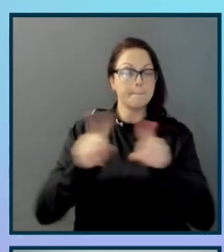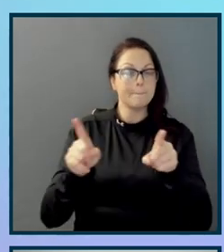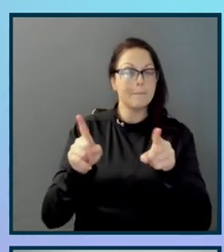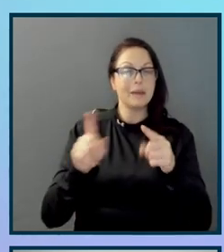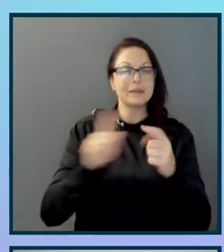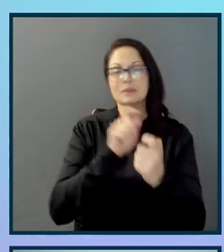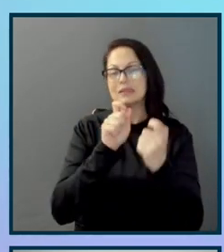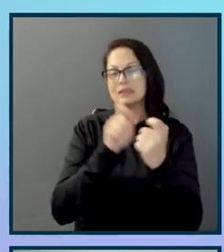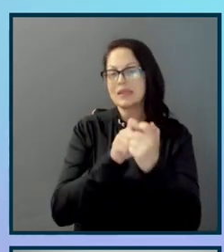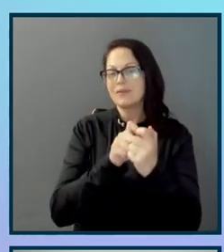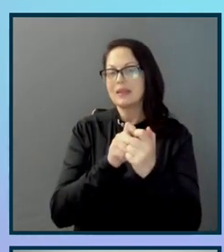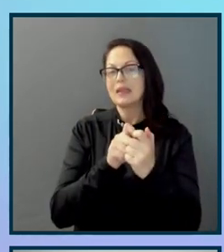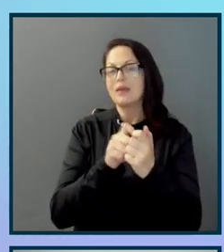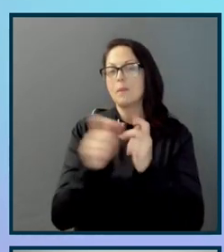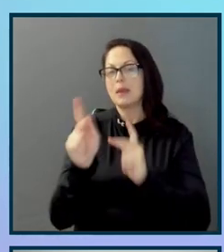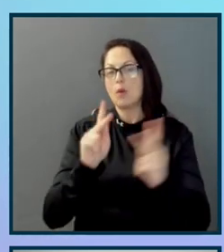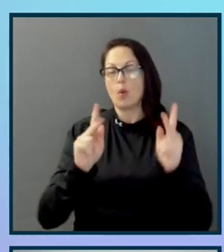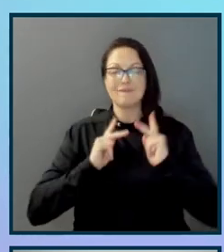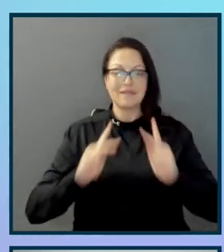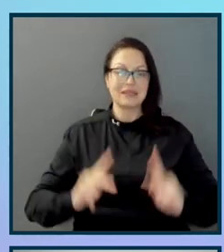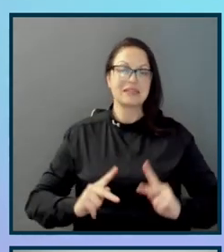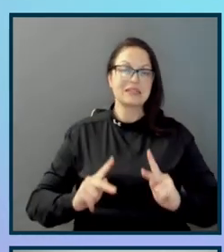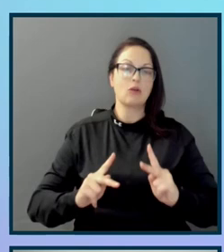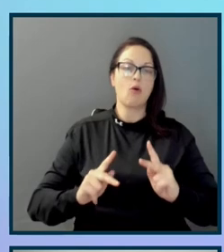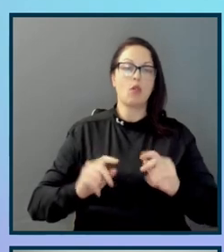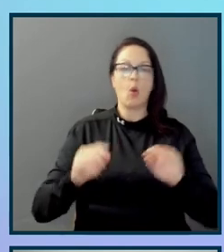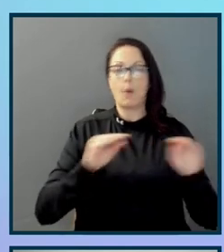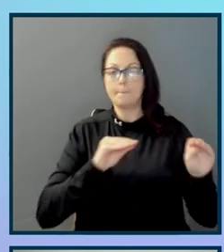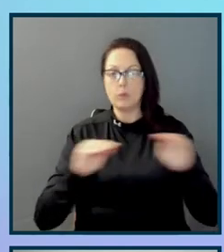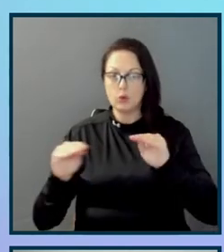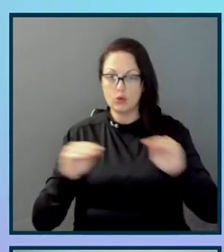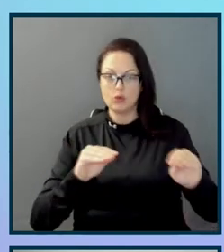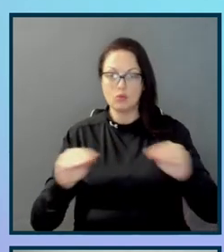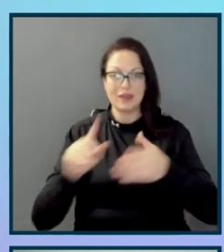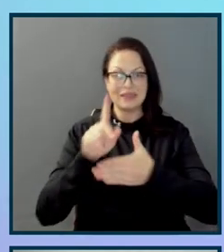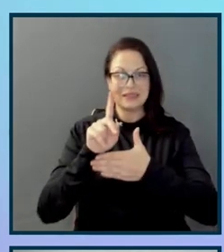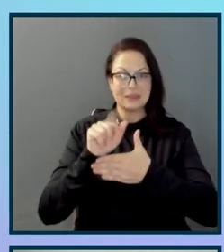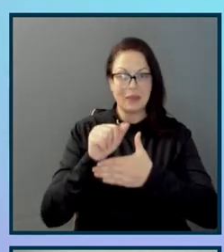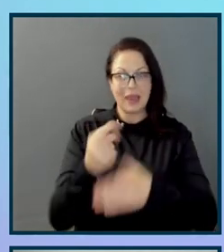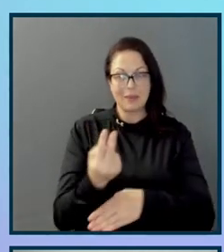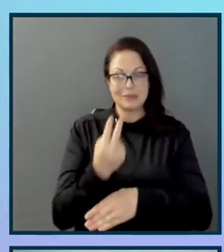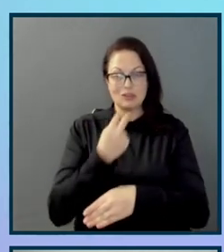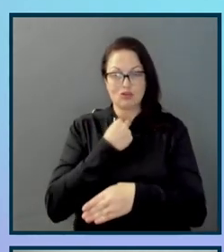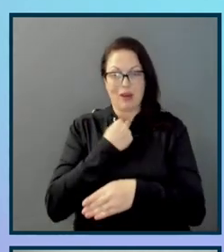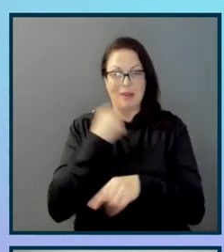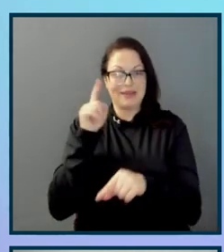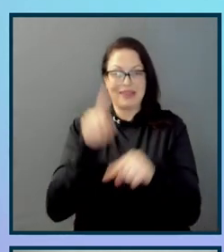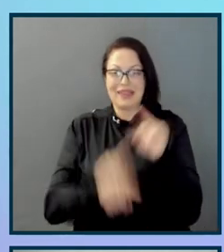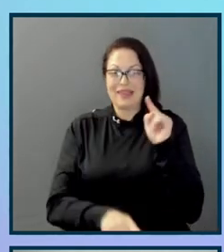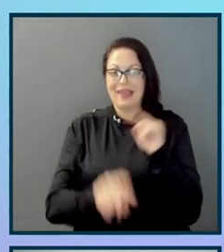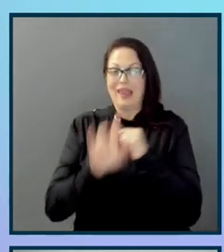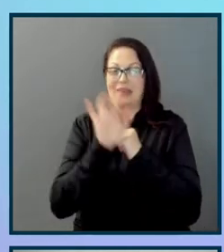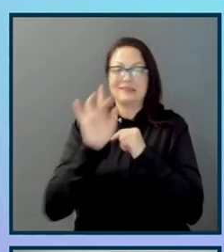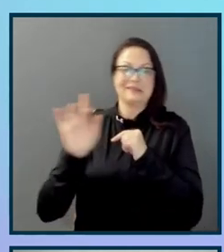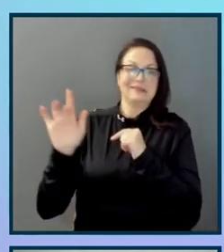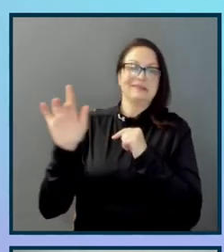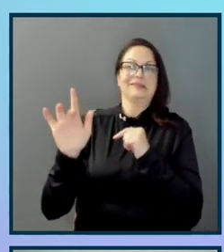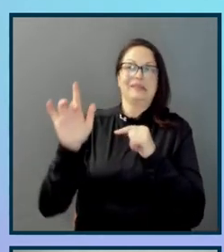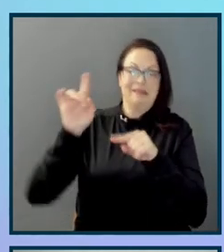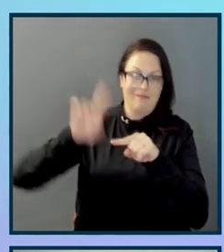disabilities who might get trapped in a hover menu or may be entirely unable to reach the item they're trying to get to.